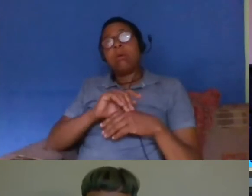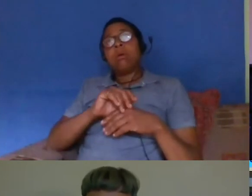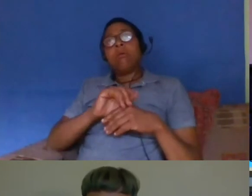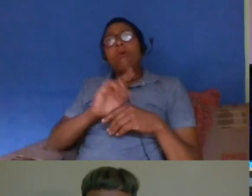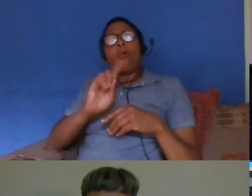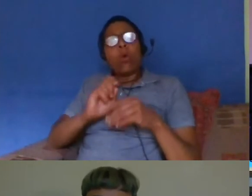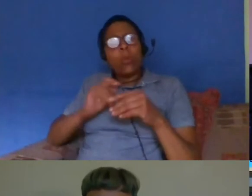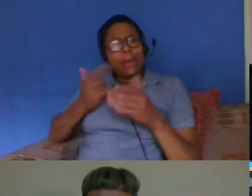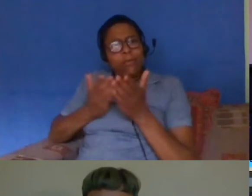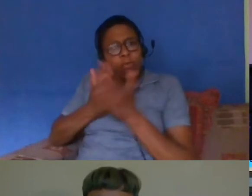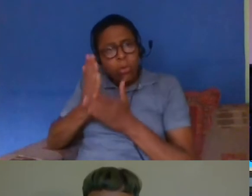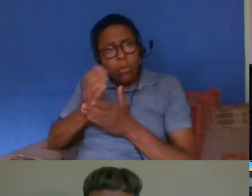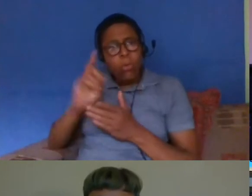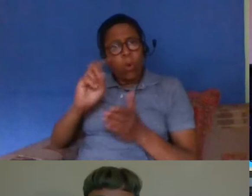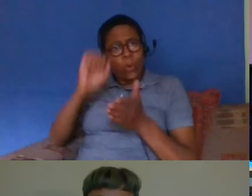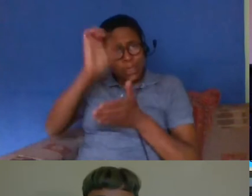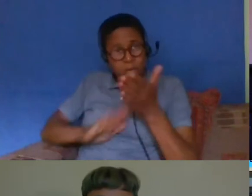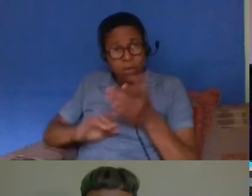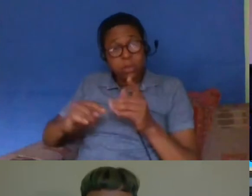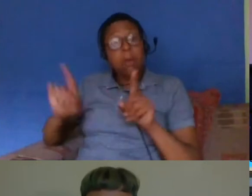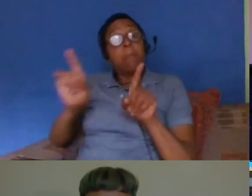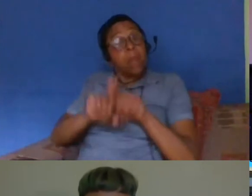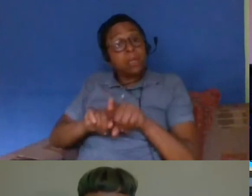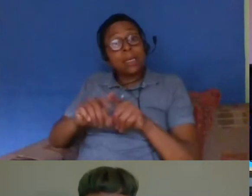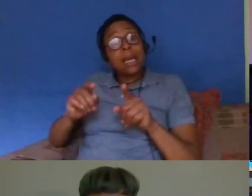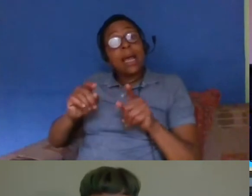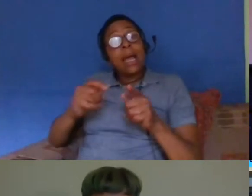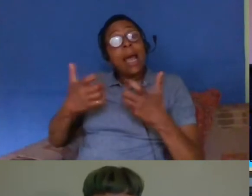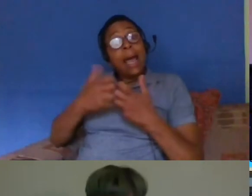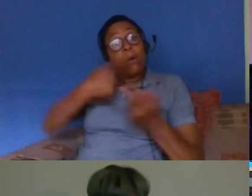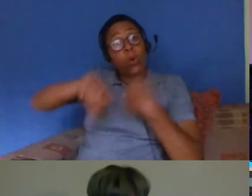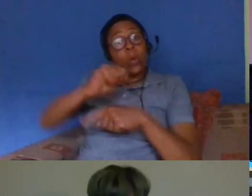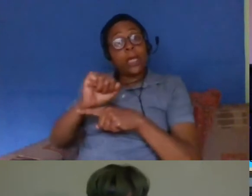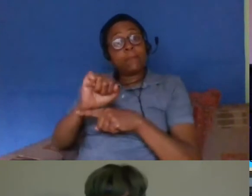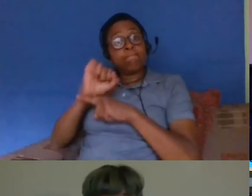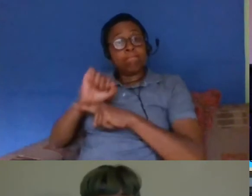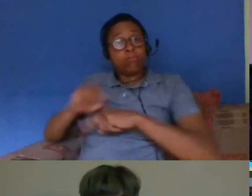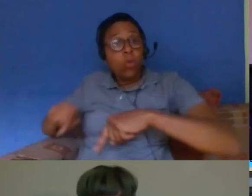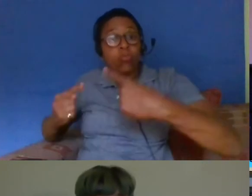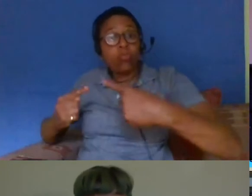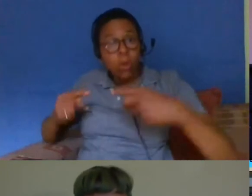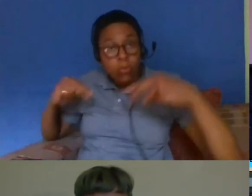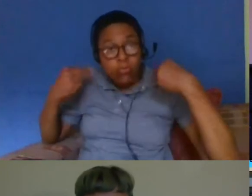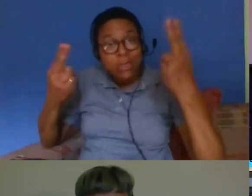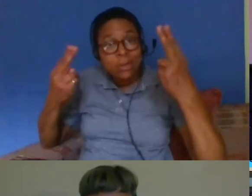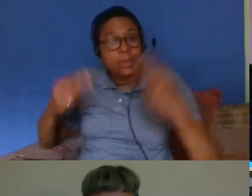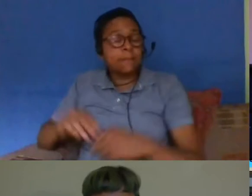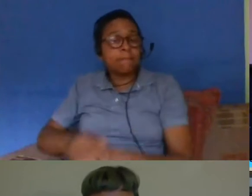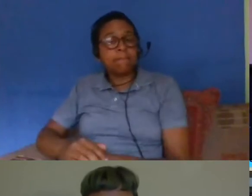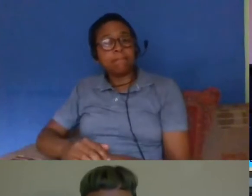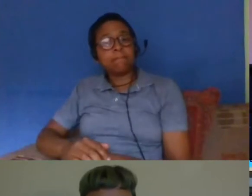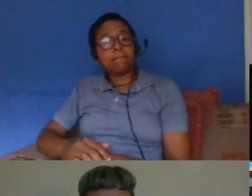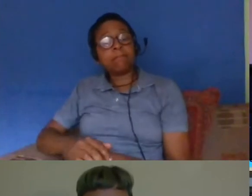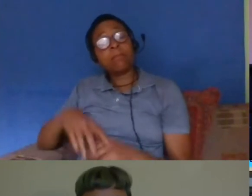colin any thoughts on the legacy of this time and how we can be